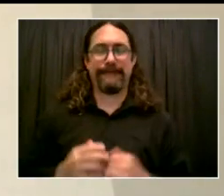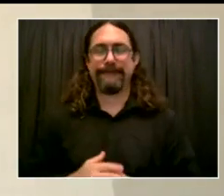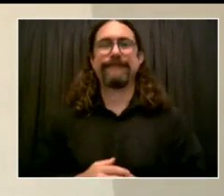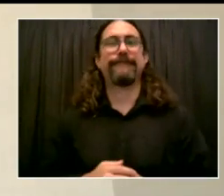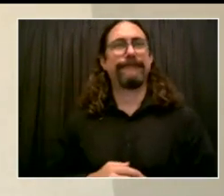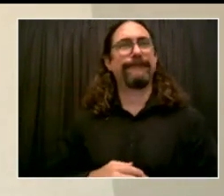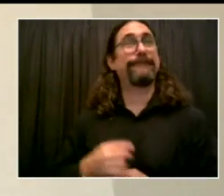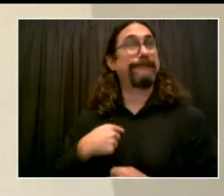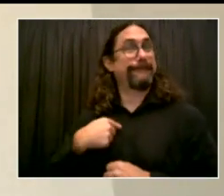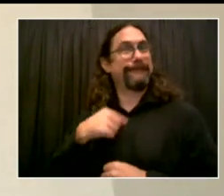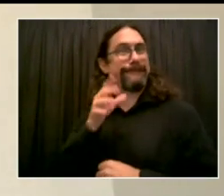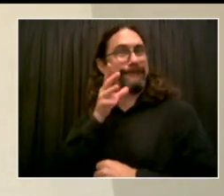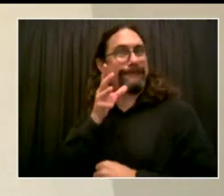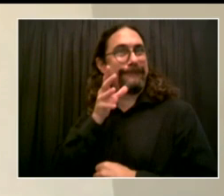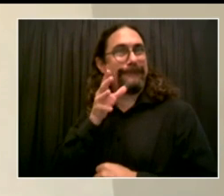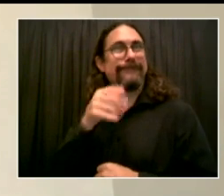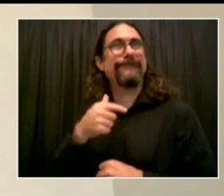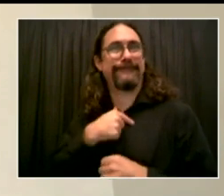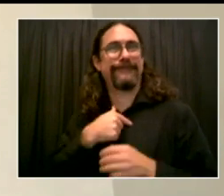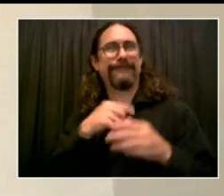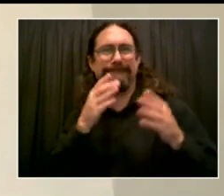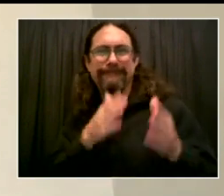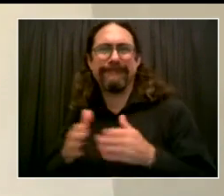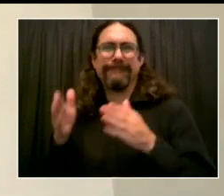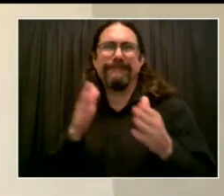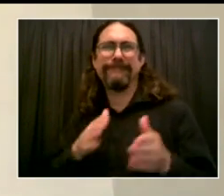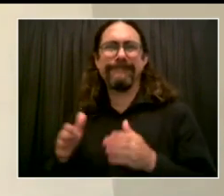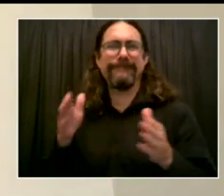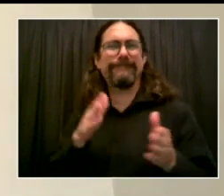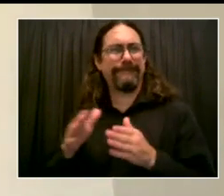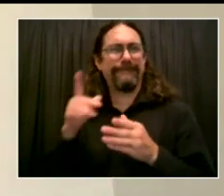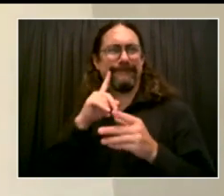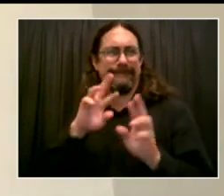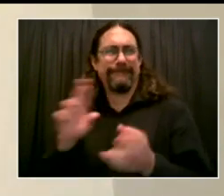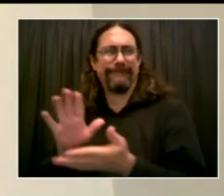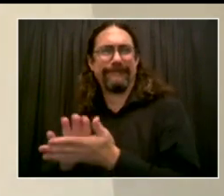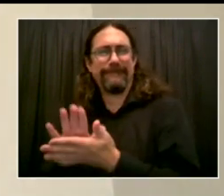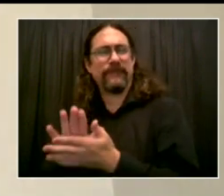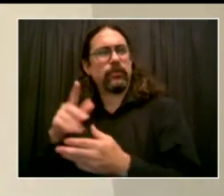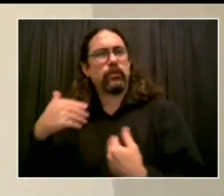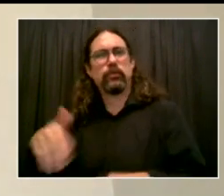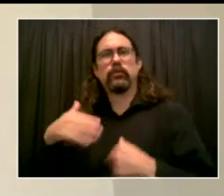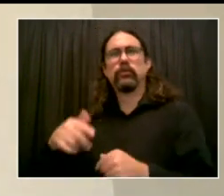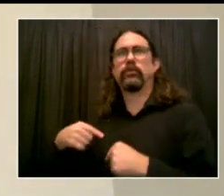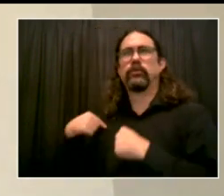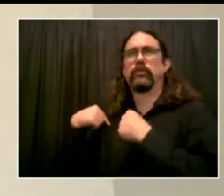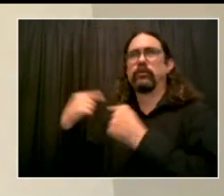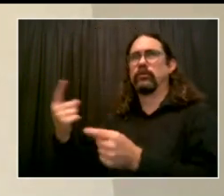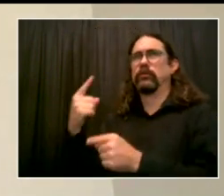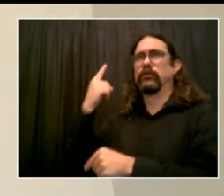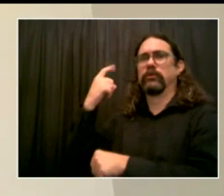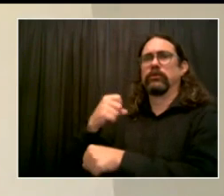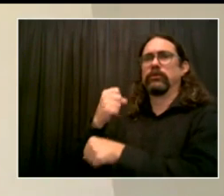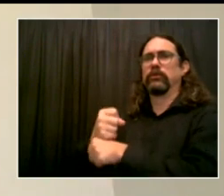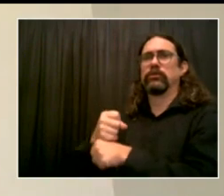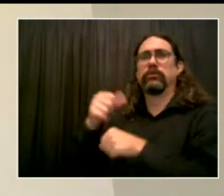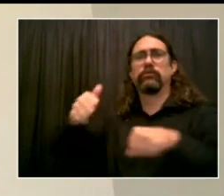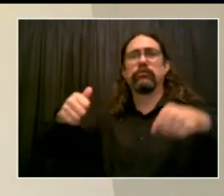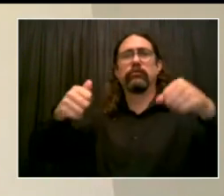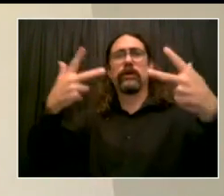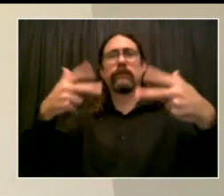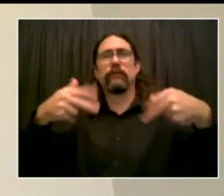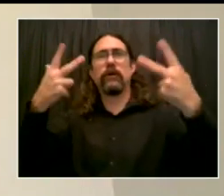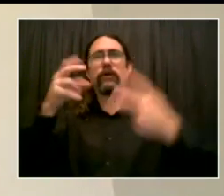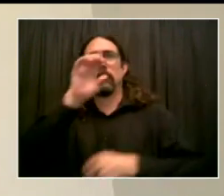reopening our schools safely is vital to our comeback as a city. And the safest way to do it is to make sure that